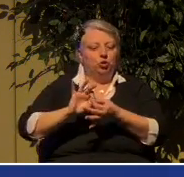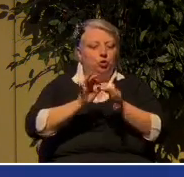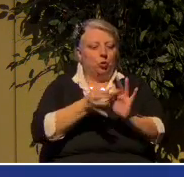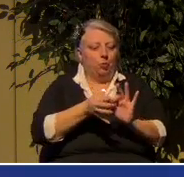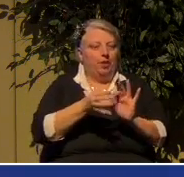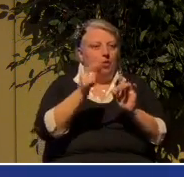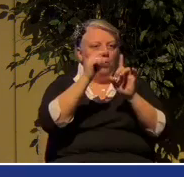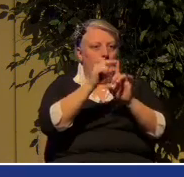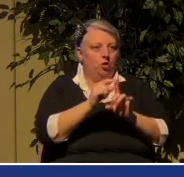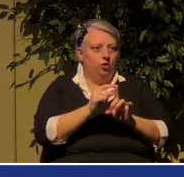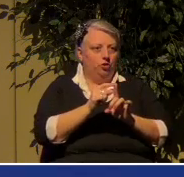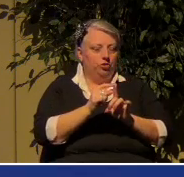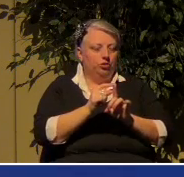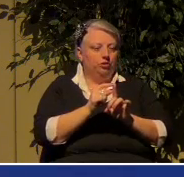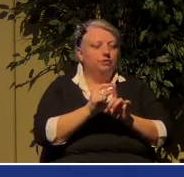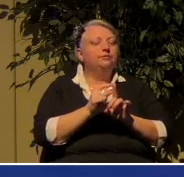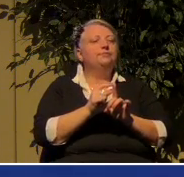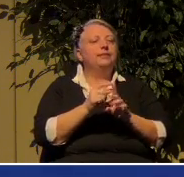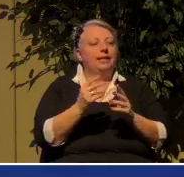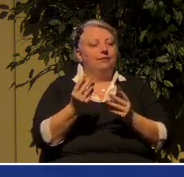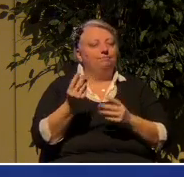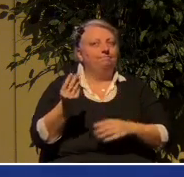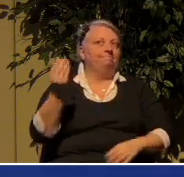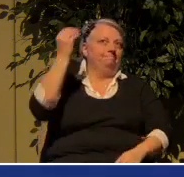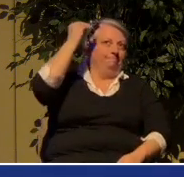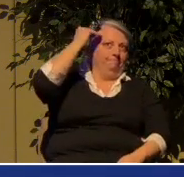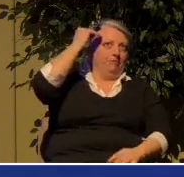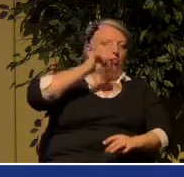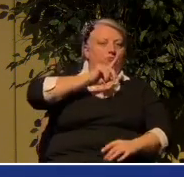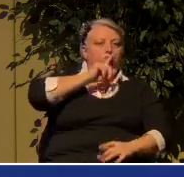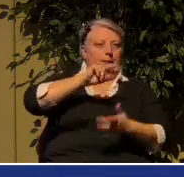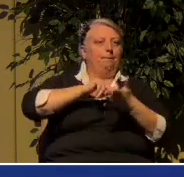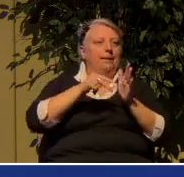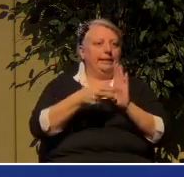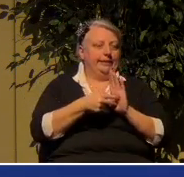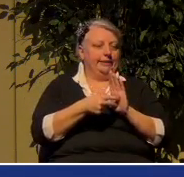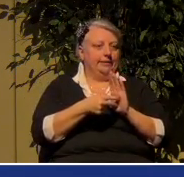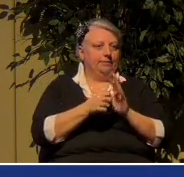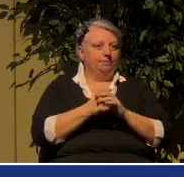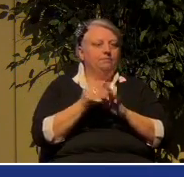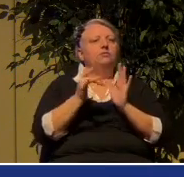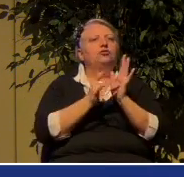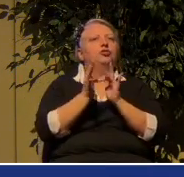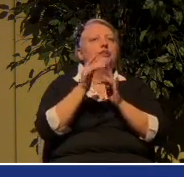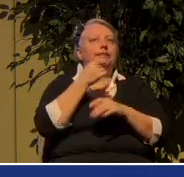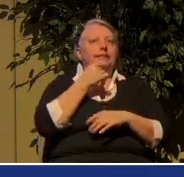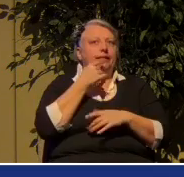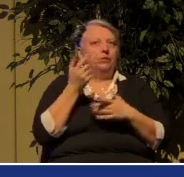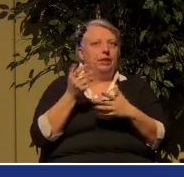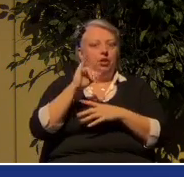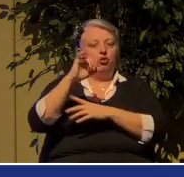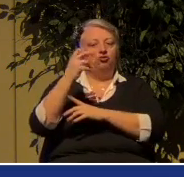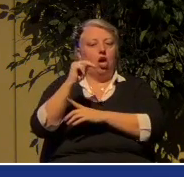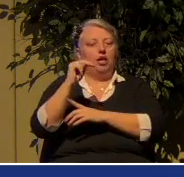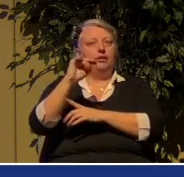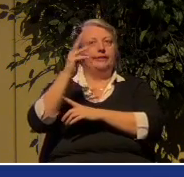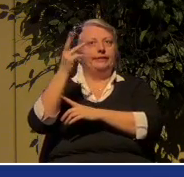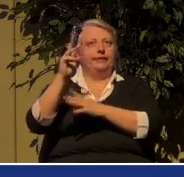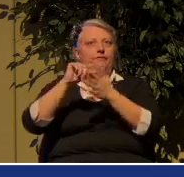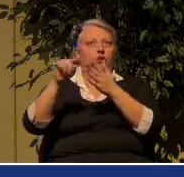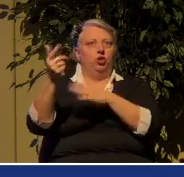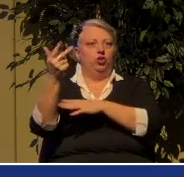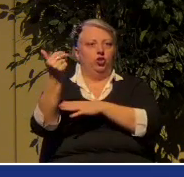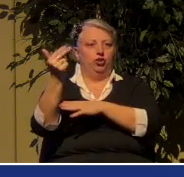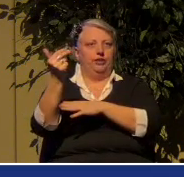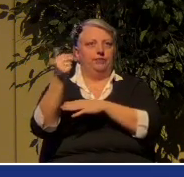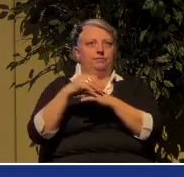what the real meaning of scripture is. Jesus puts it this way. John 16, verse 13. He